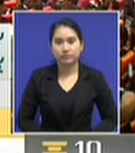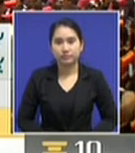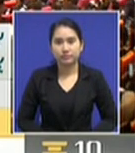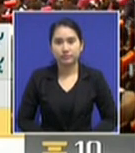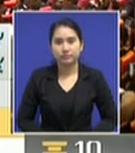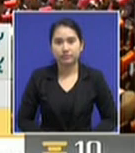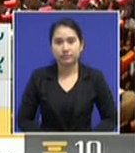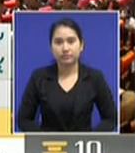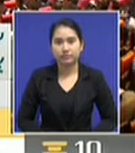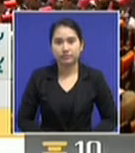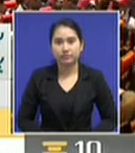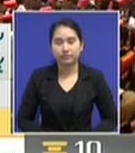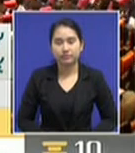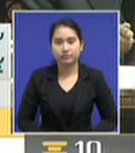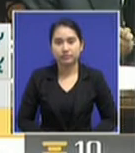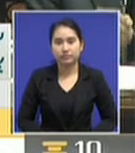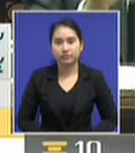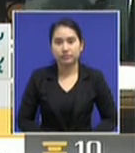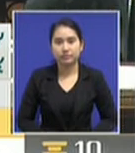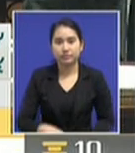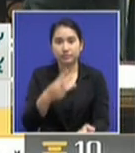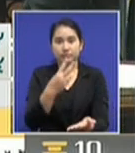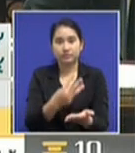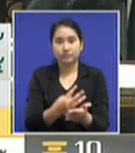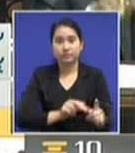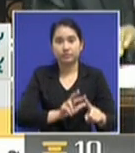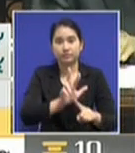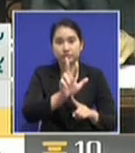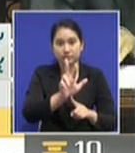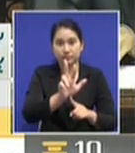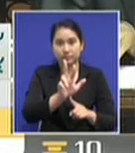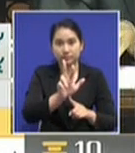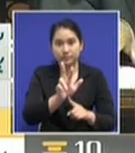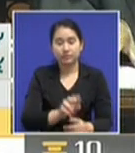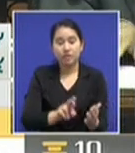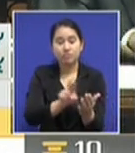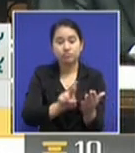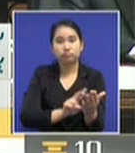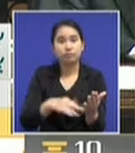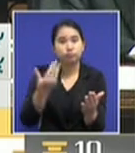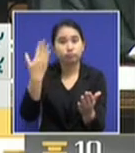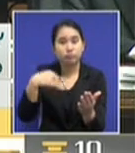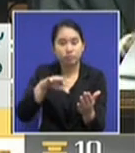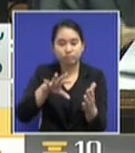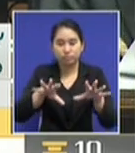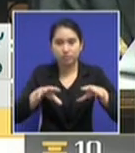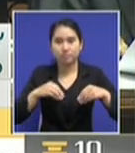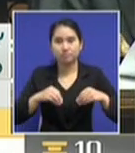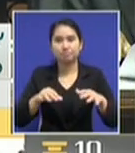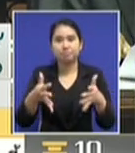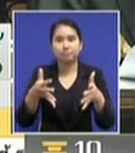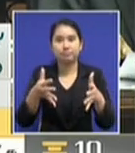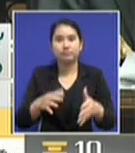has specified that senators will have the role in supervising the